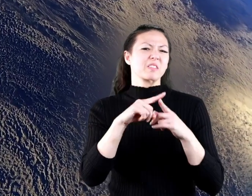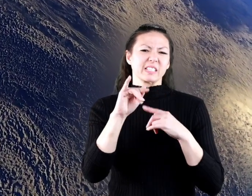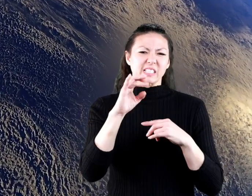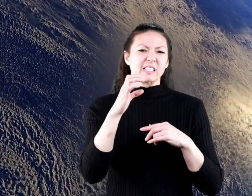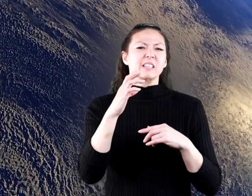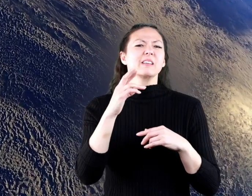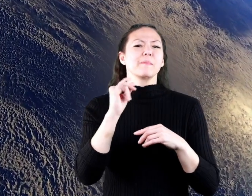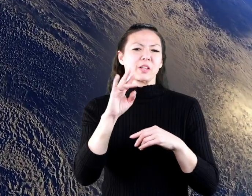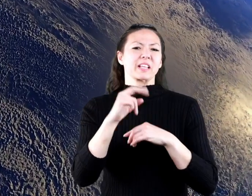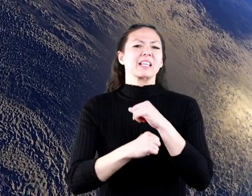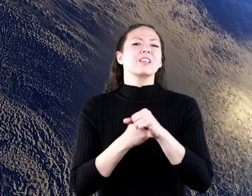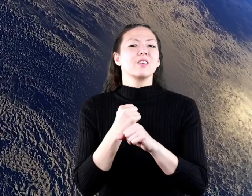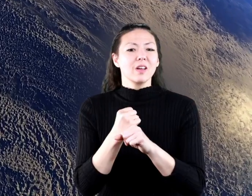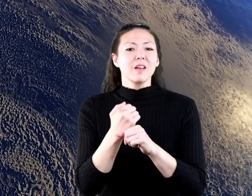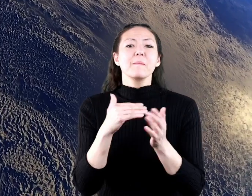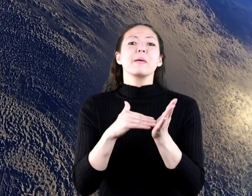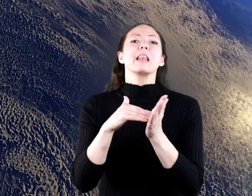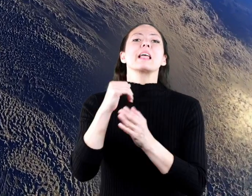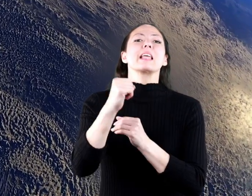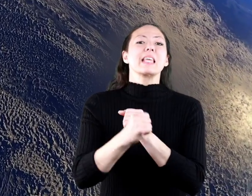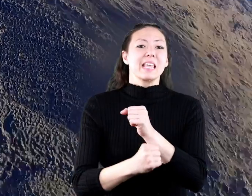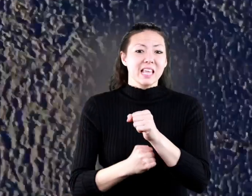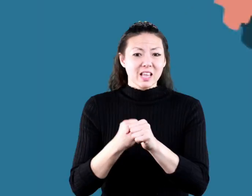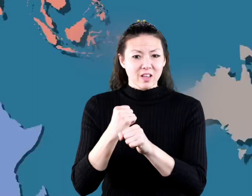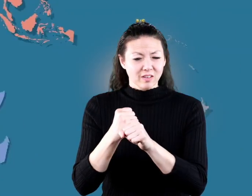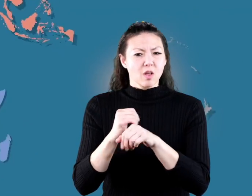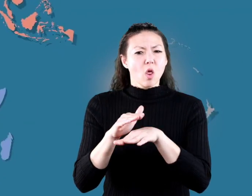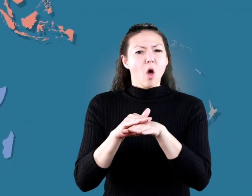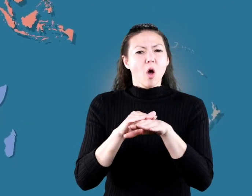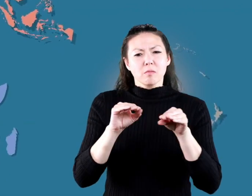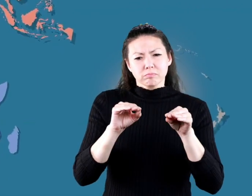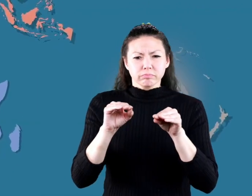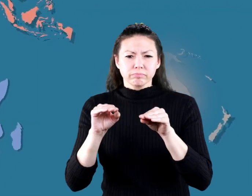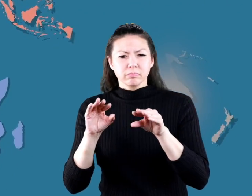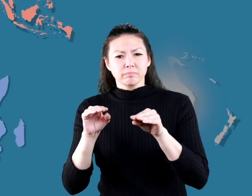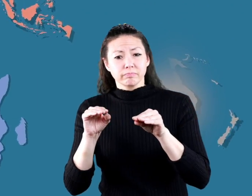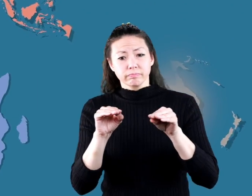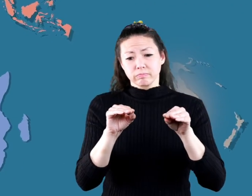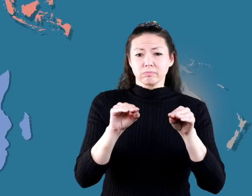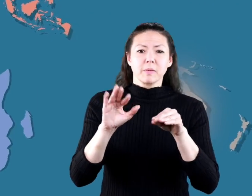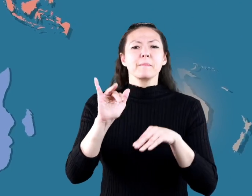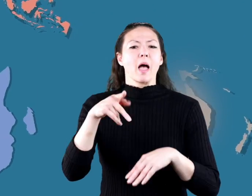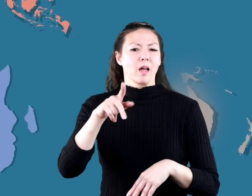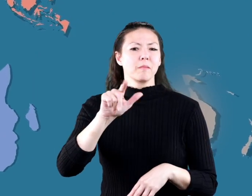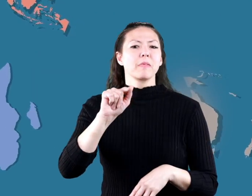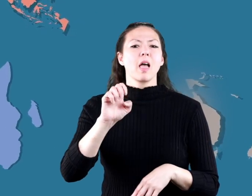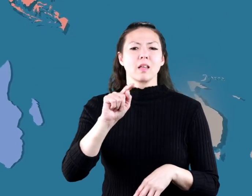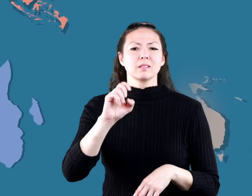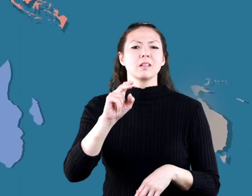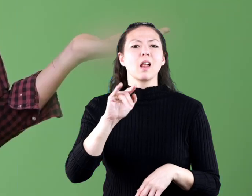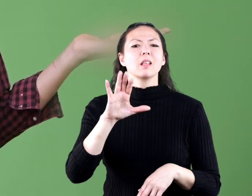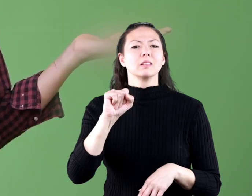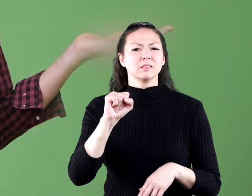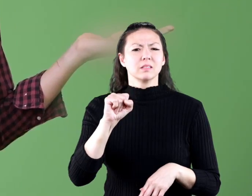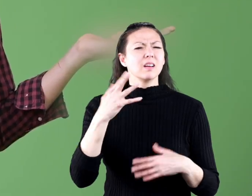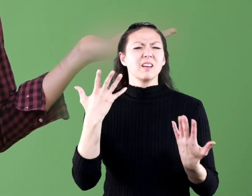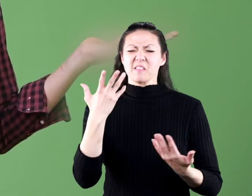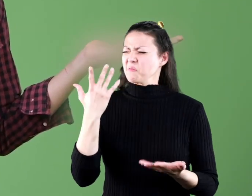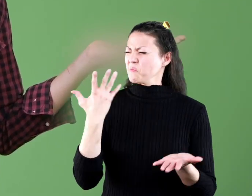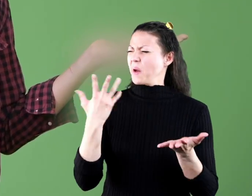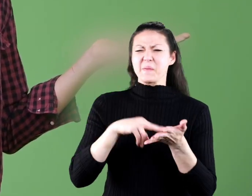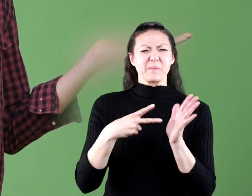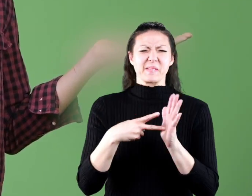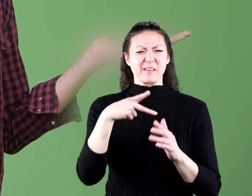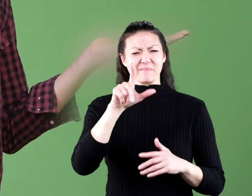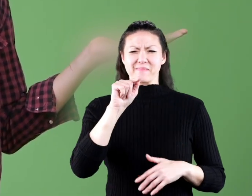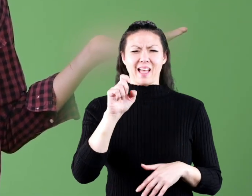year and takes millions of years to notice it the slow movement is caused by plate tectonics so what are the